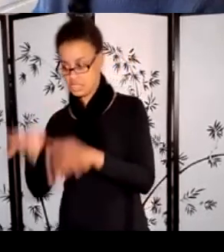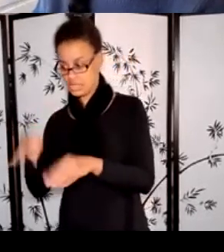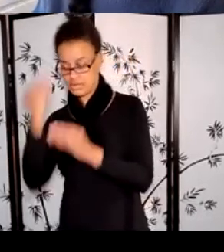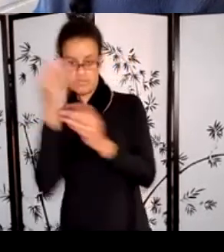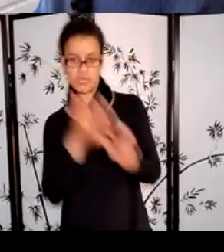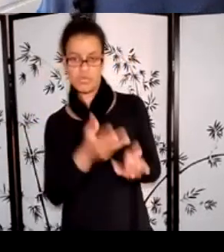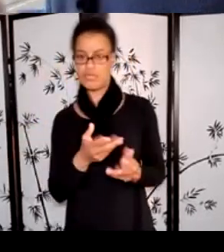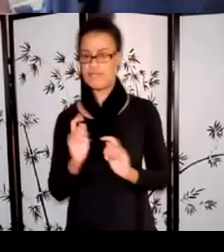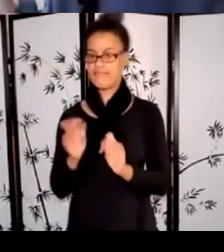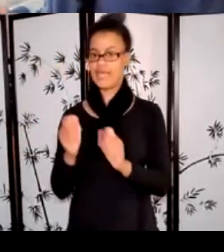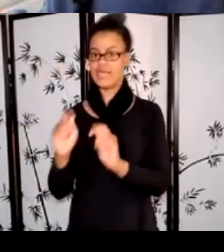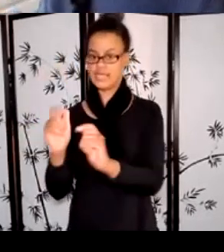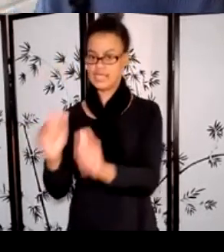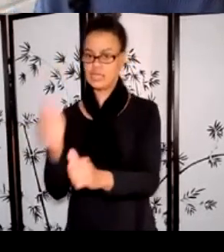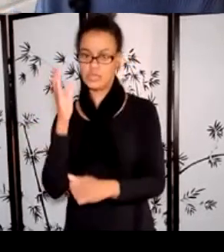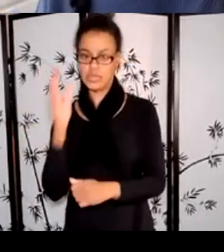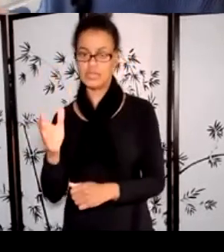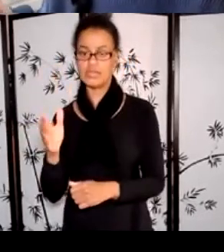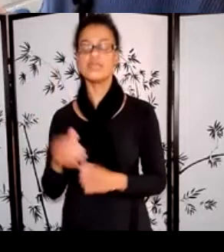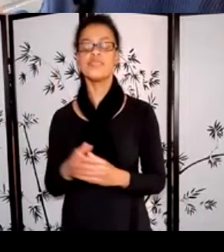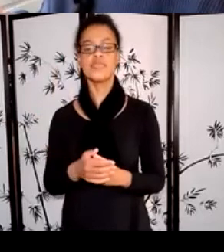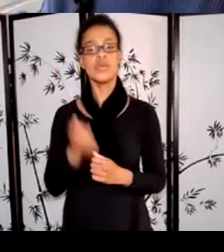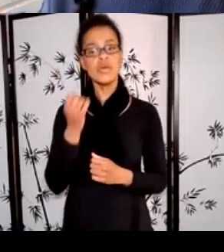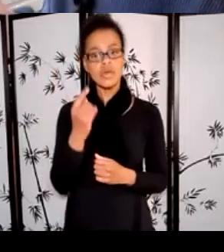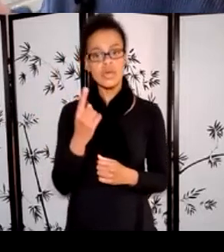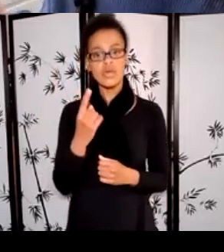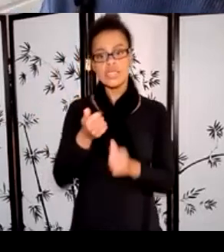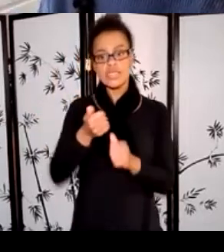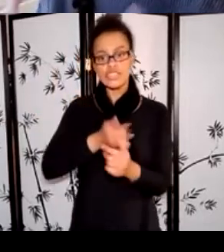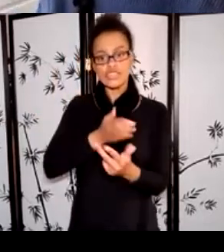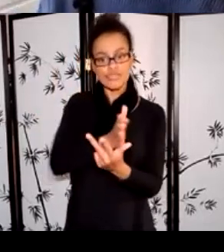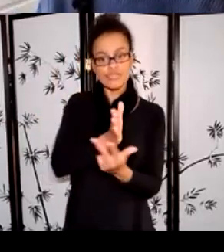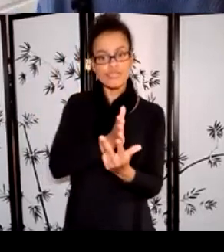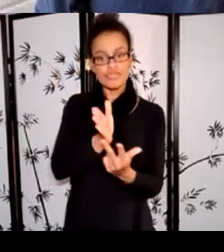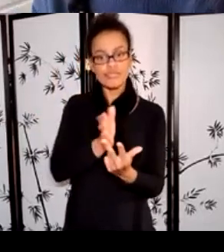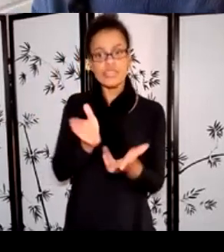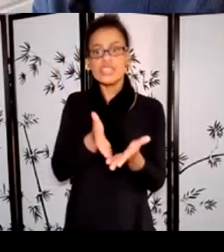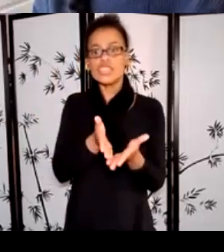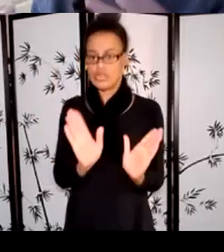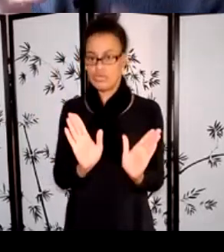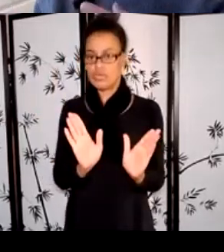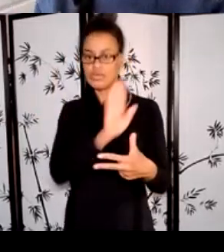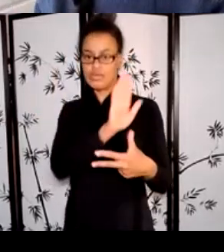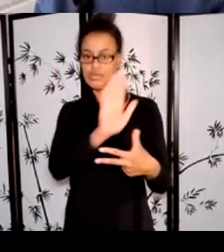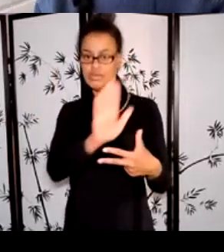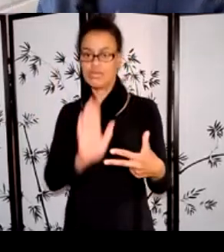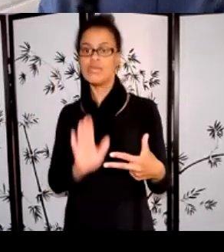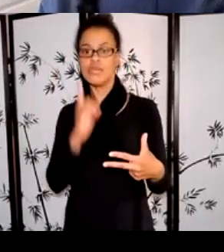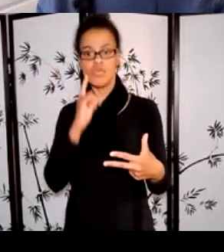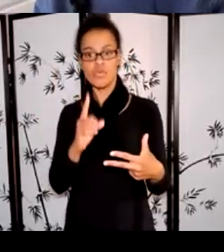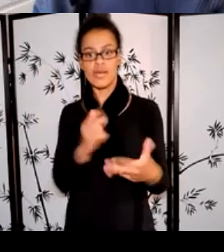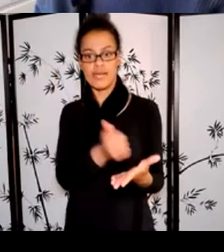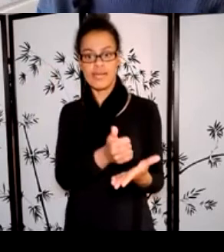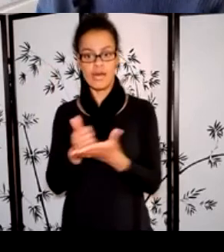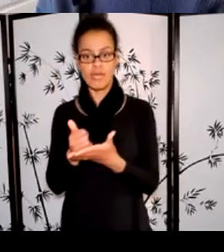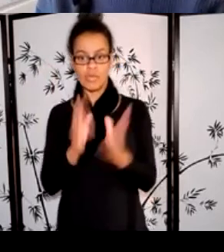these streams are general buckets that are intended to help us manage volume by grouping projects that are more similar